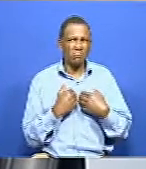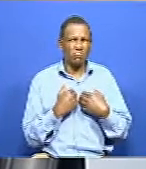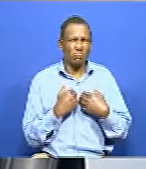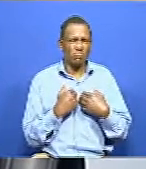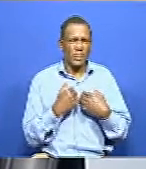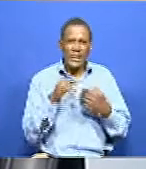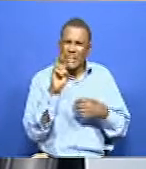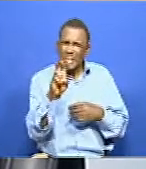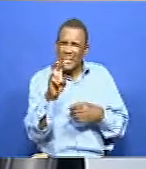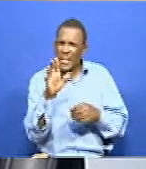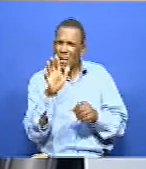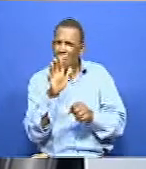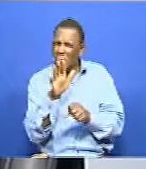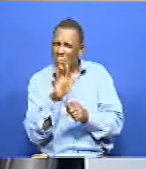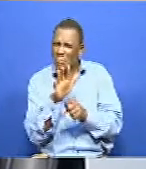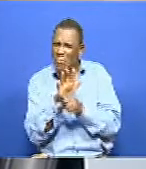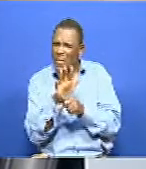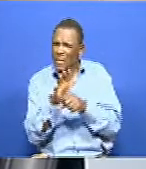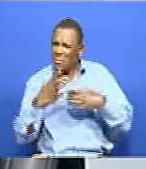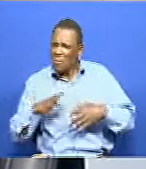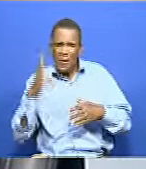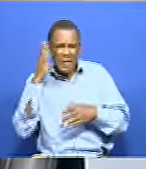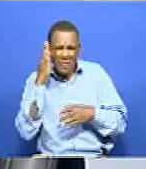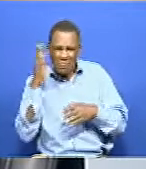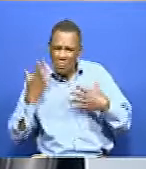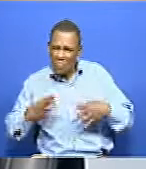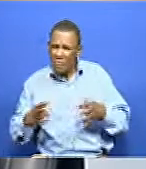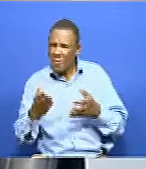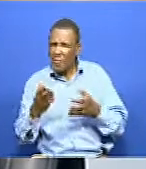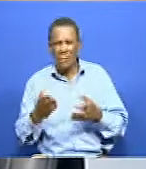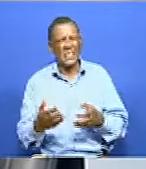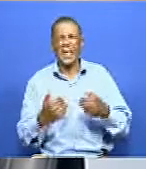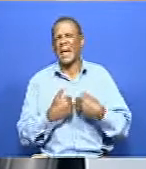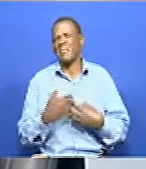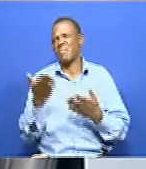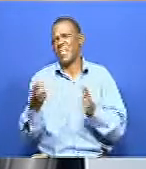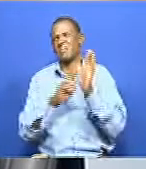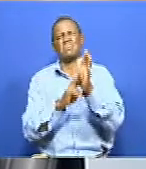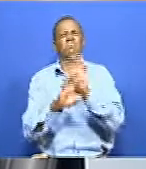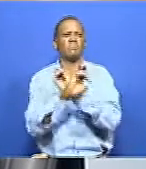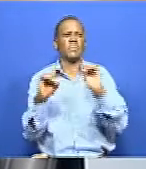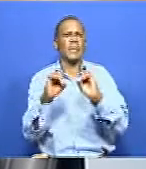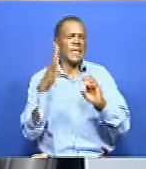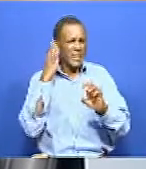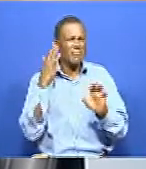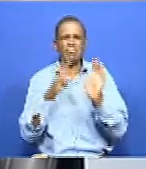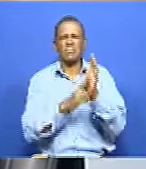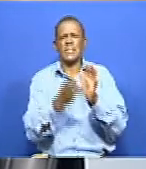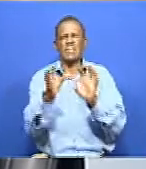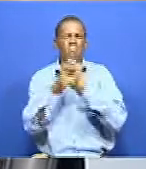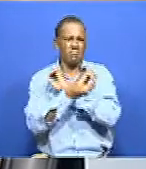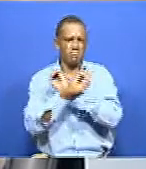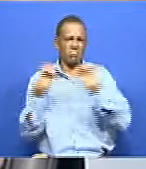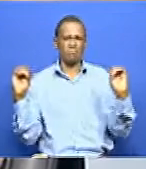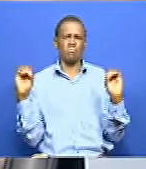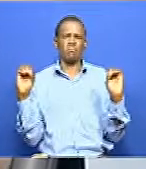good number that are people, you know, that are deaf persons we don't have. So the representation is a big no, but it's because we